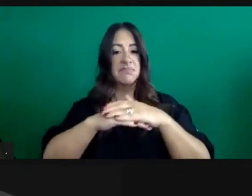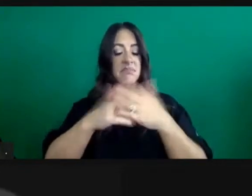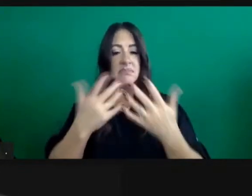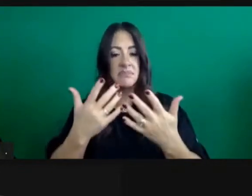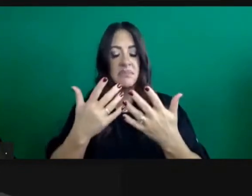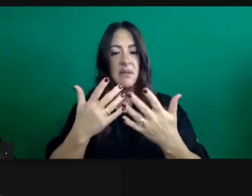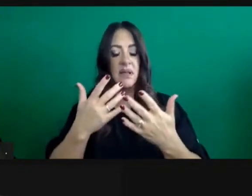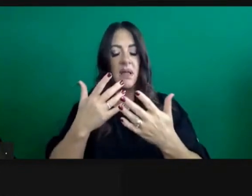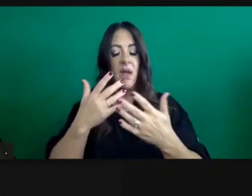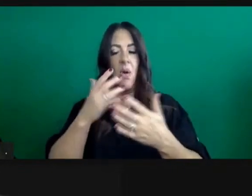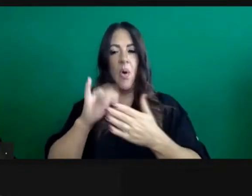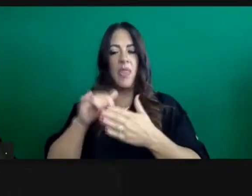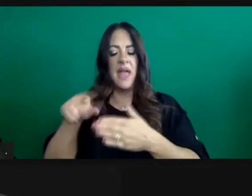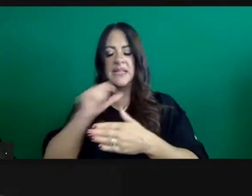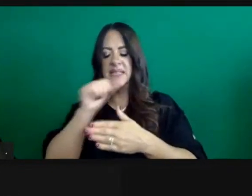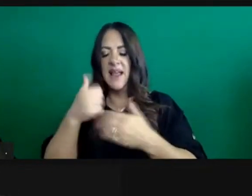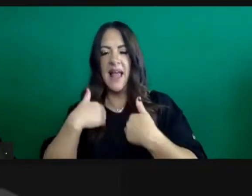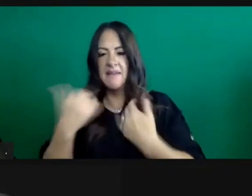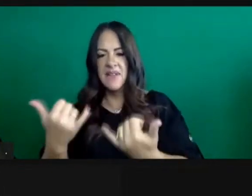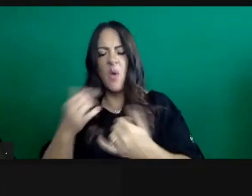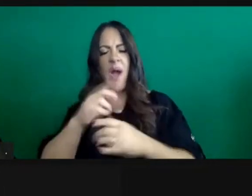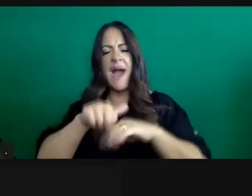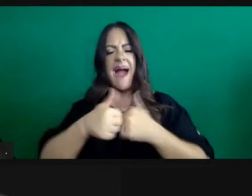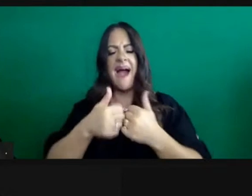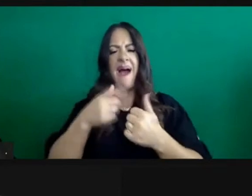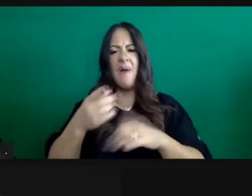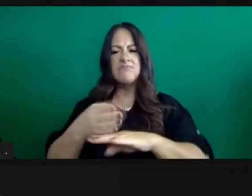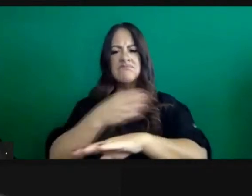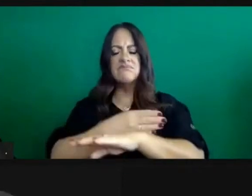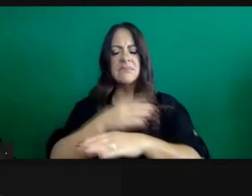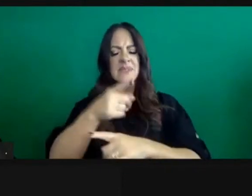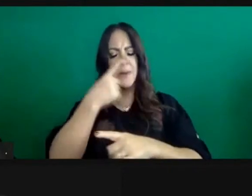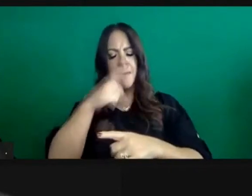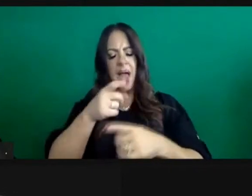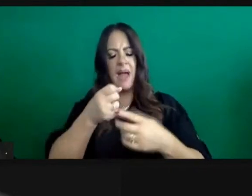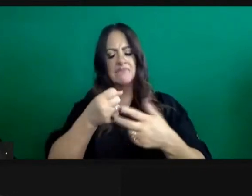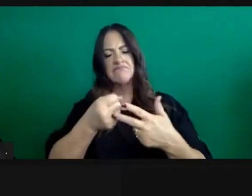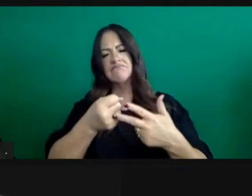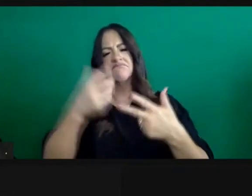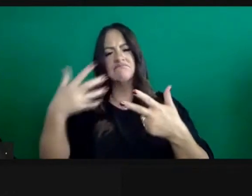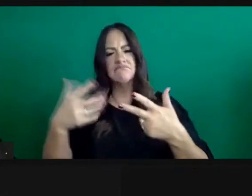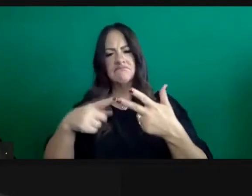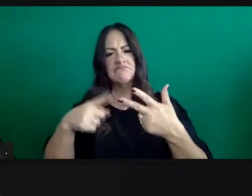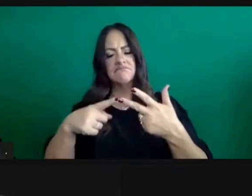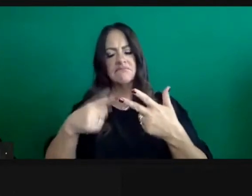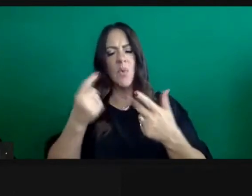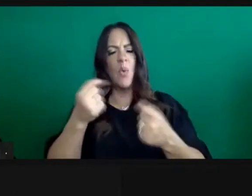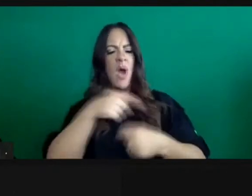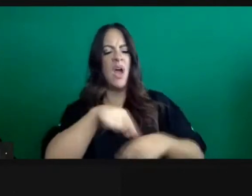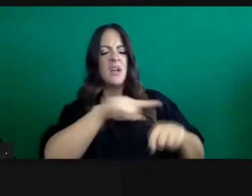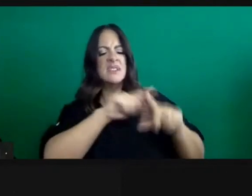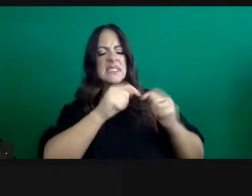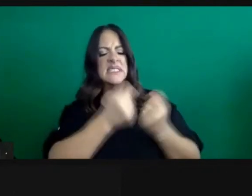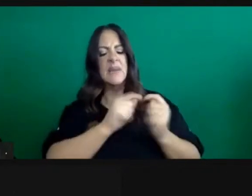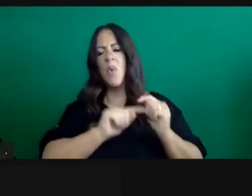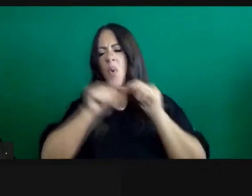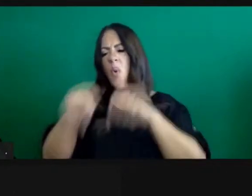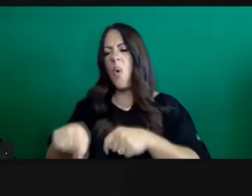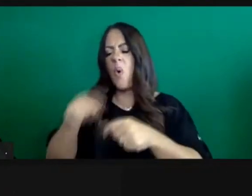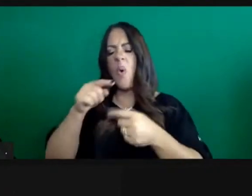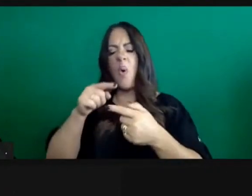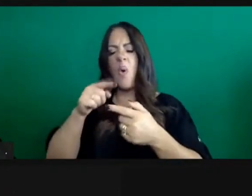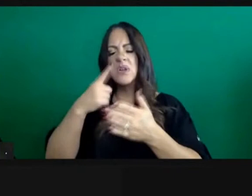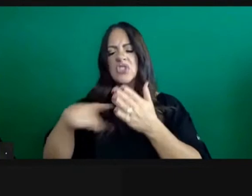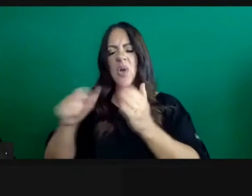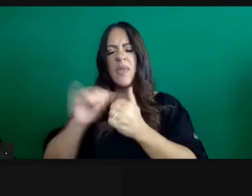already or that it needed to be strengthened somehow. If you could go into more detail about what those folks will be doing. Thank you. Sure. Yeah.